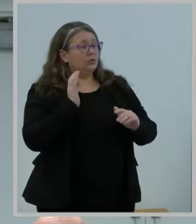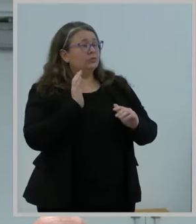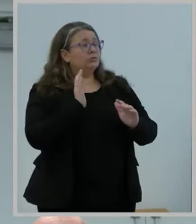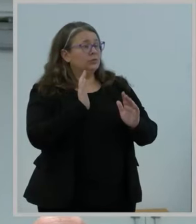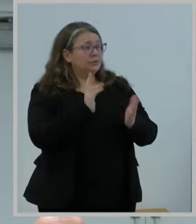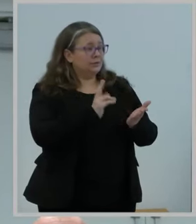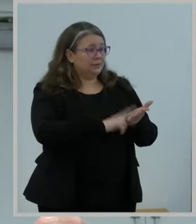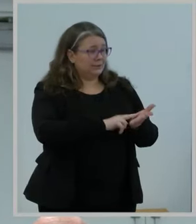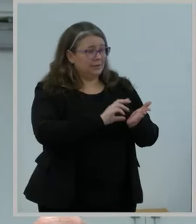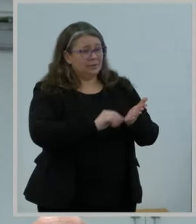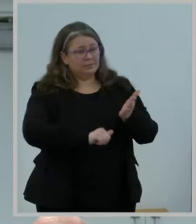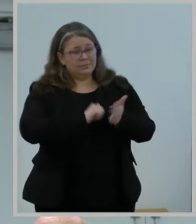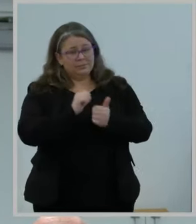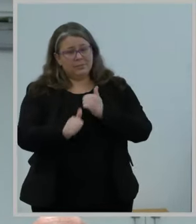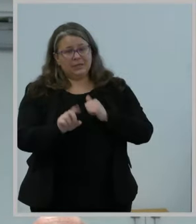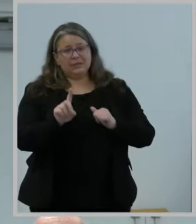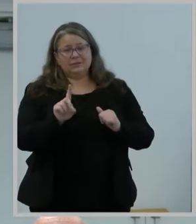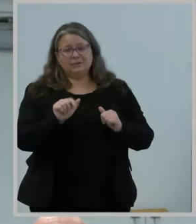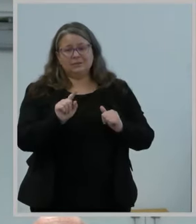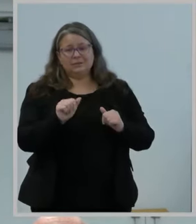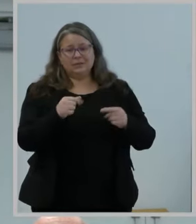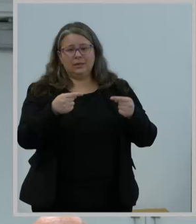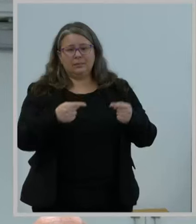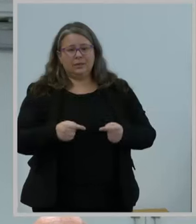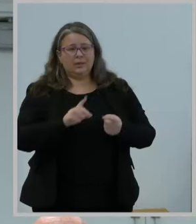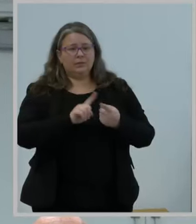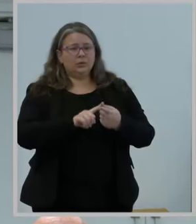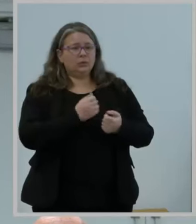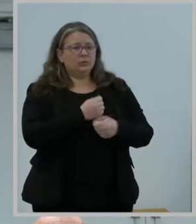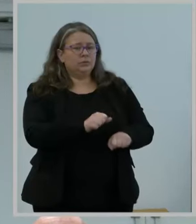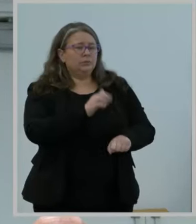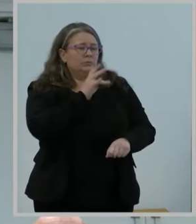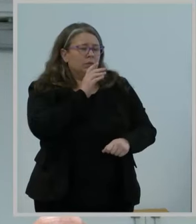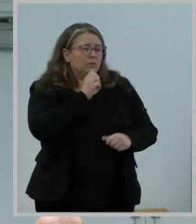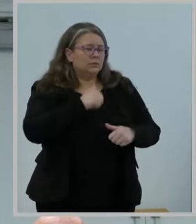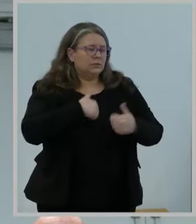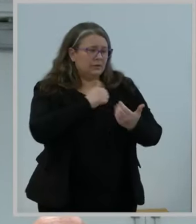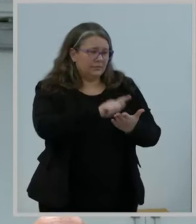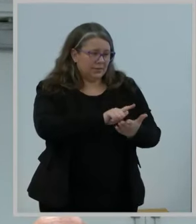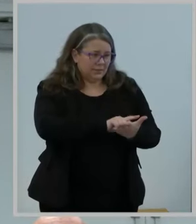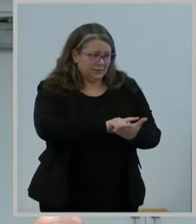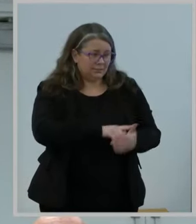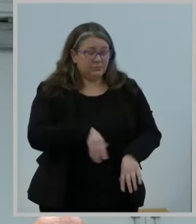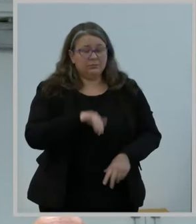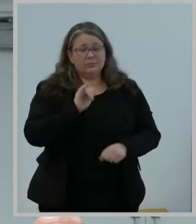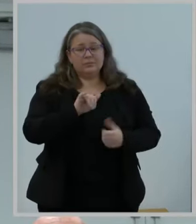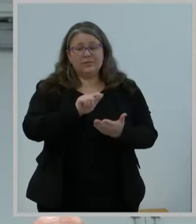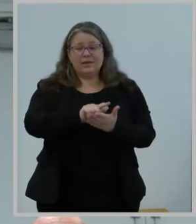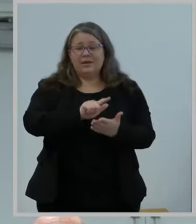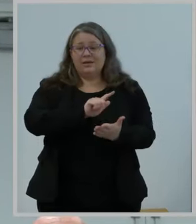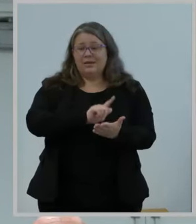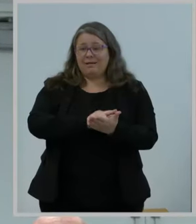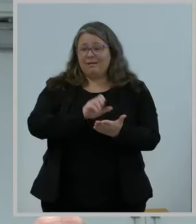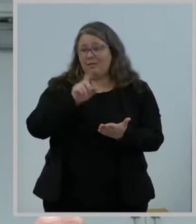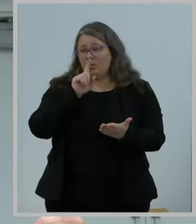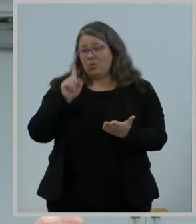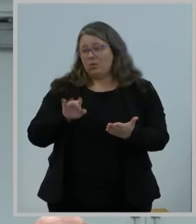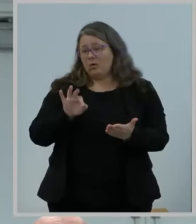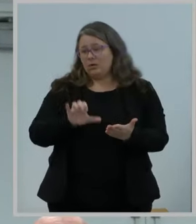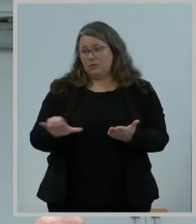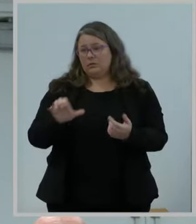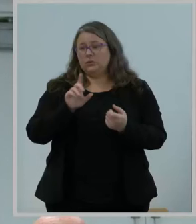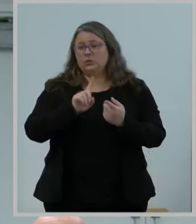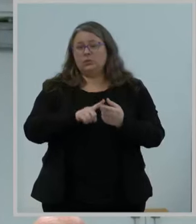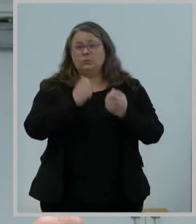Act. This act directed the commission to incorporate publicly available data on maternal mortality